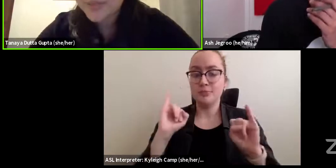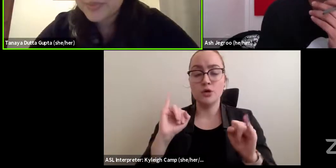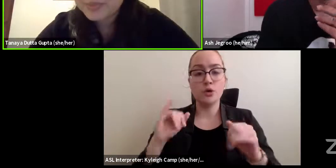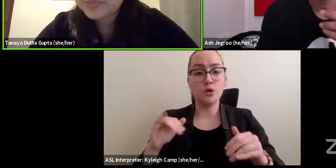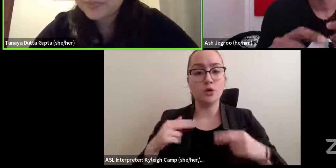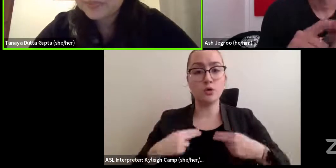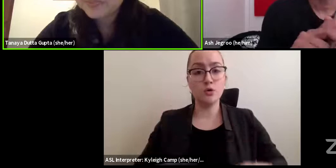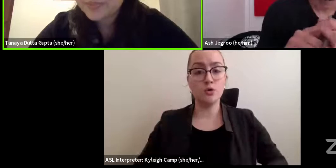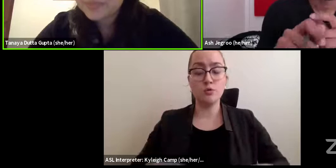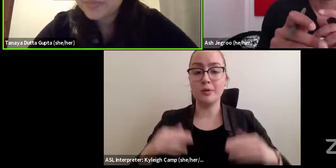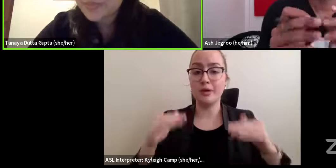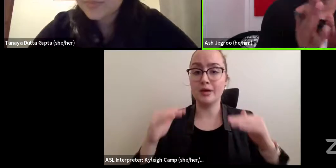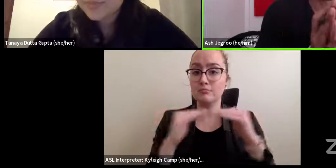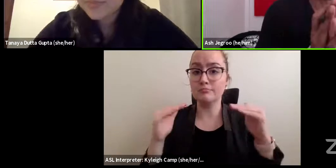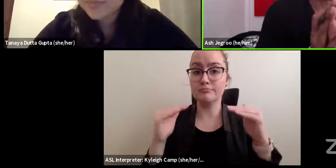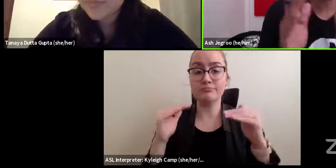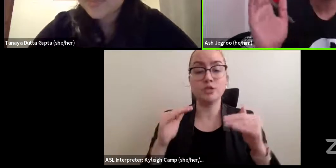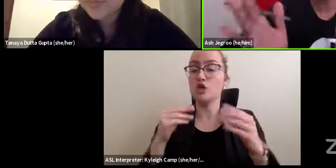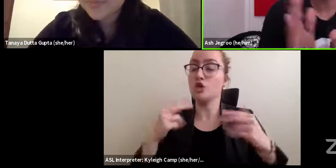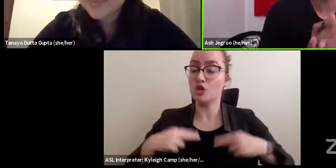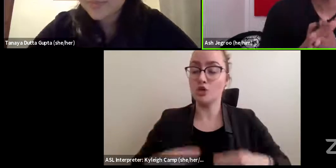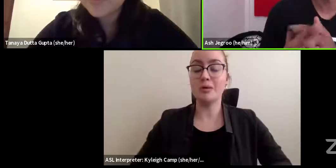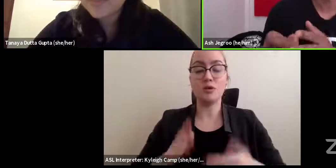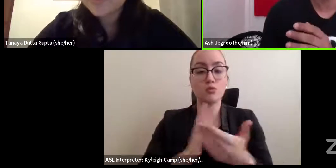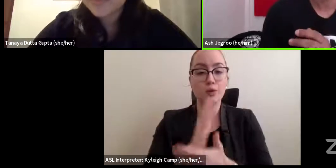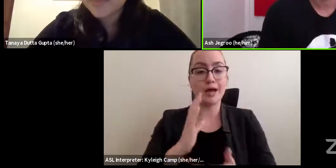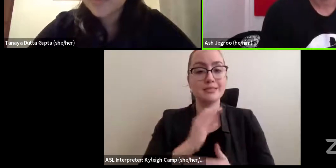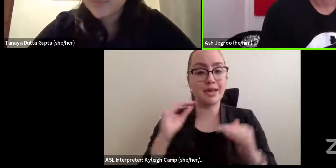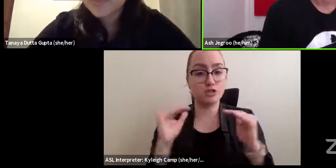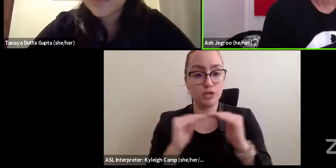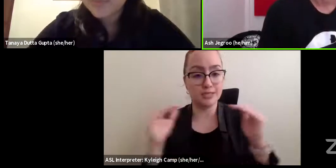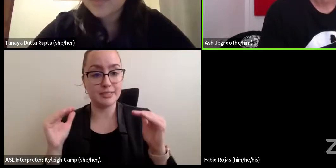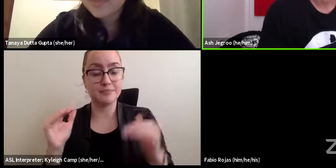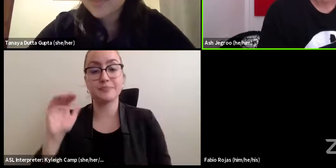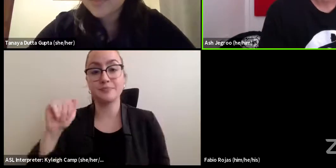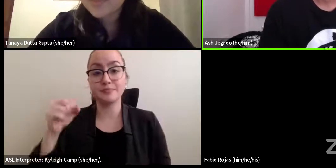Thank you. Thank you. Thank you. Let's go straight into Q&A too.